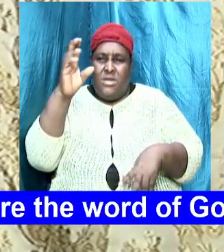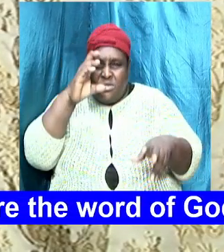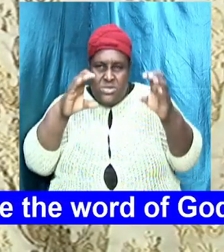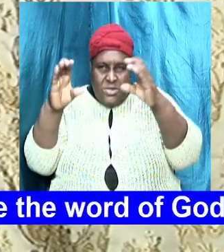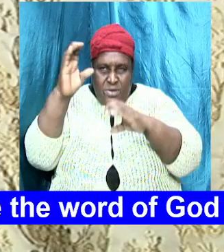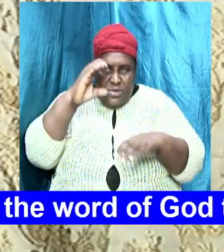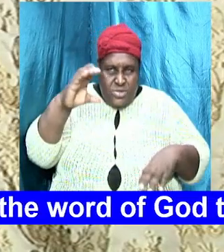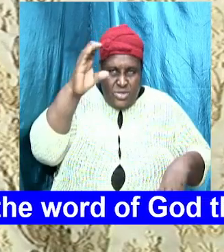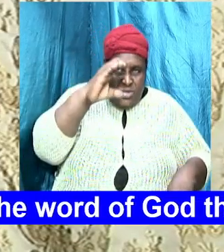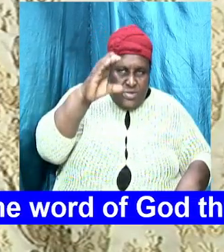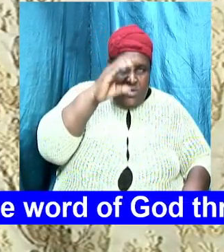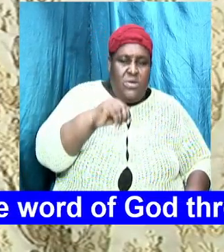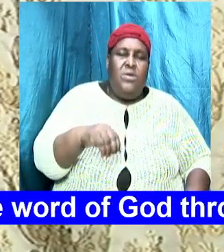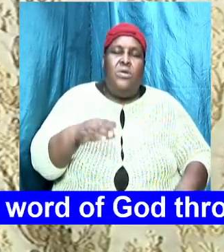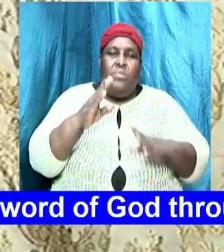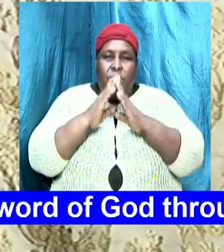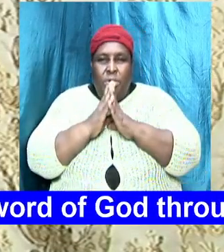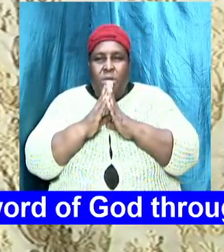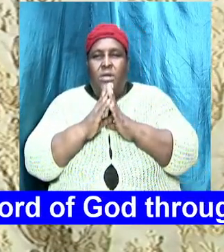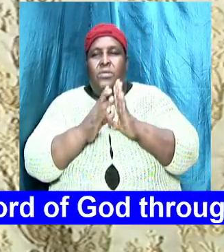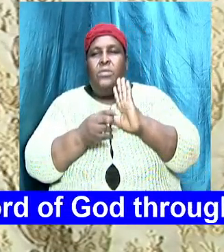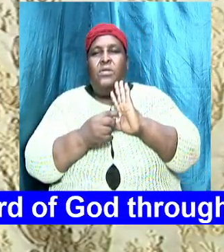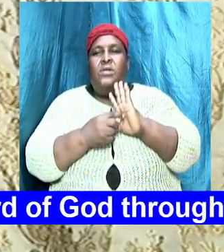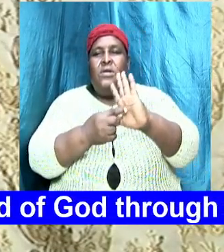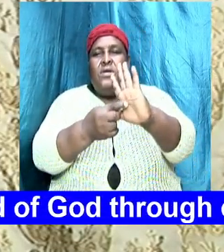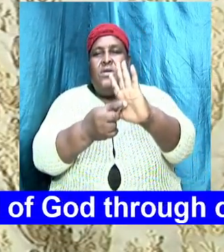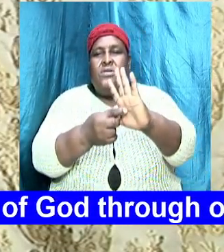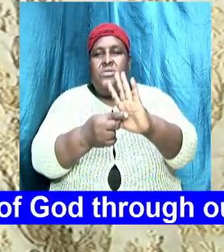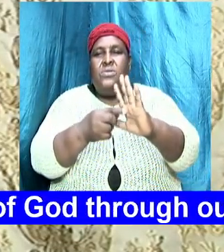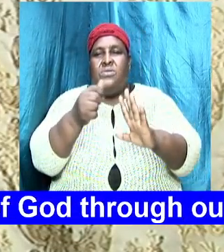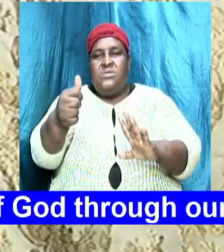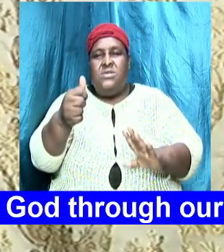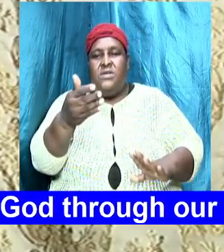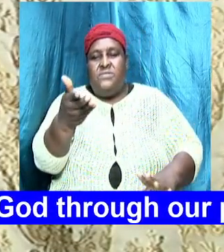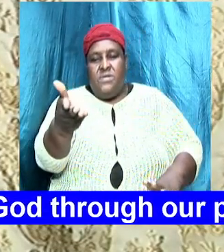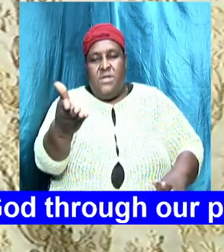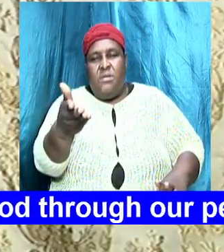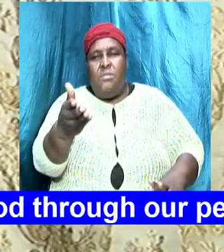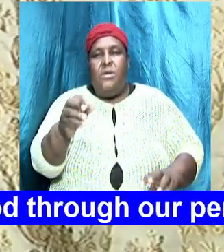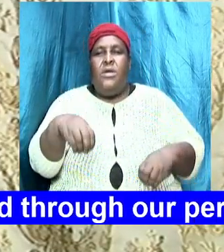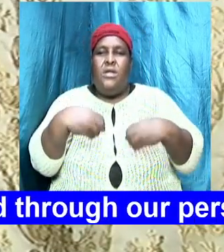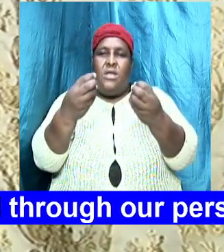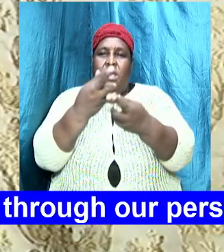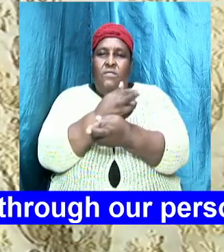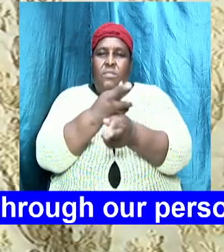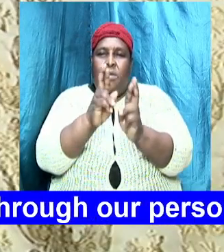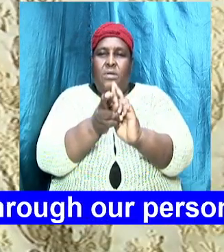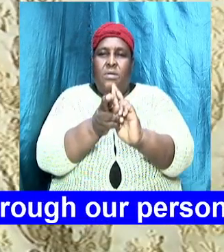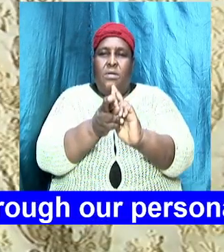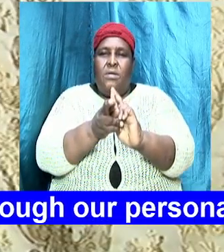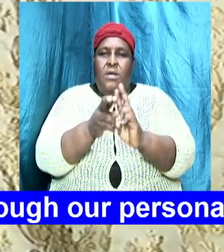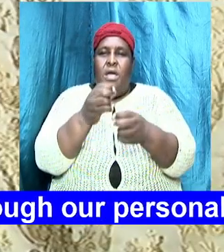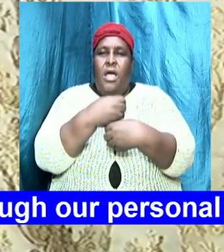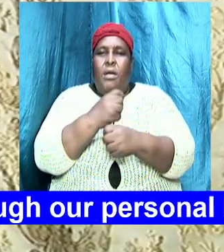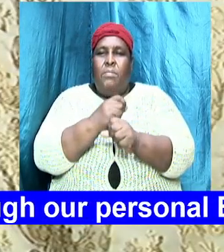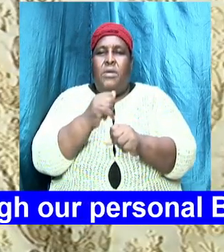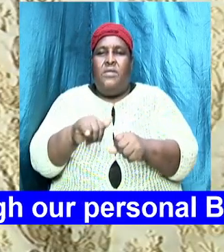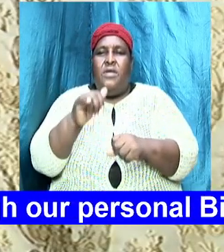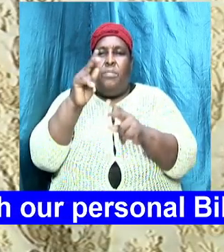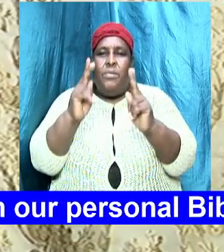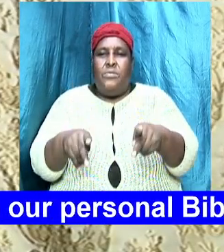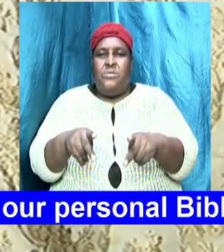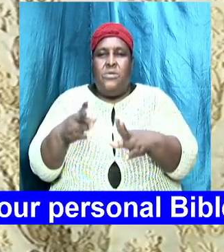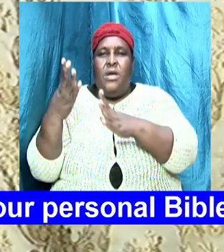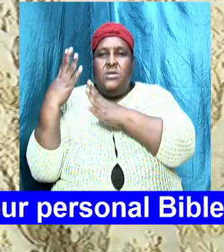we pray mighty God that you will reveal yourself to them and that you will grant repentance and cause that person to